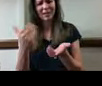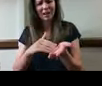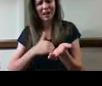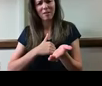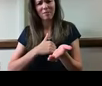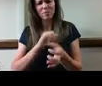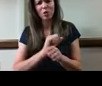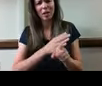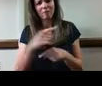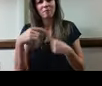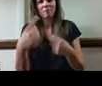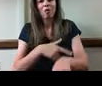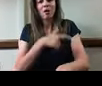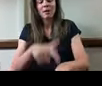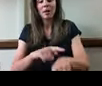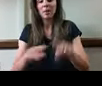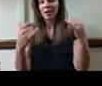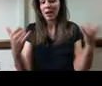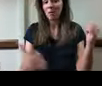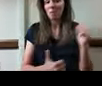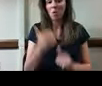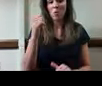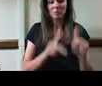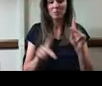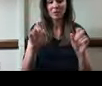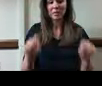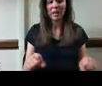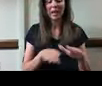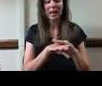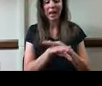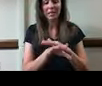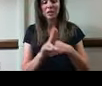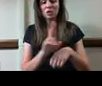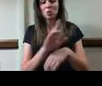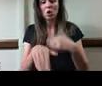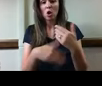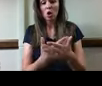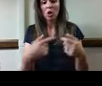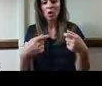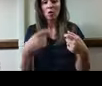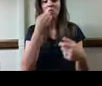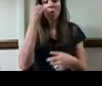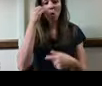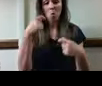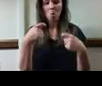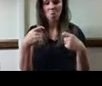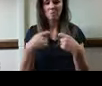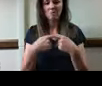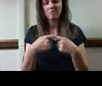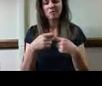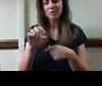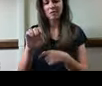anyone can access and control all of their home electronics, no matter what their mobility